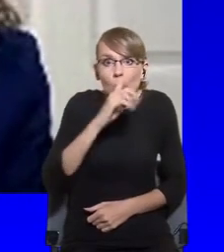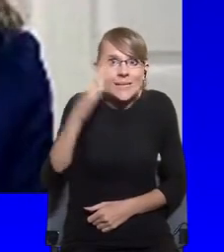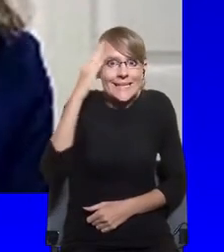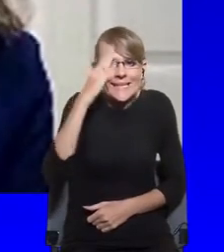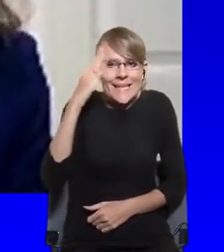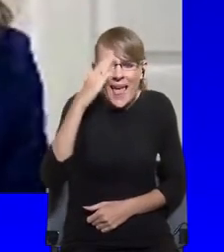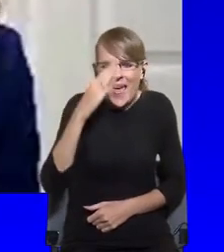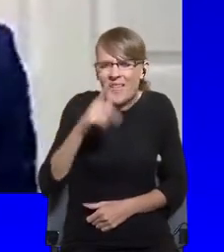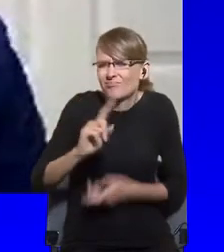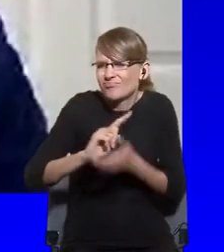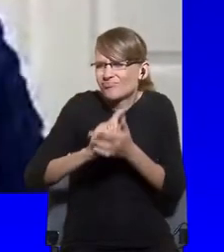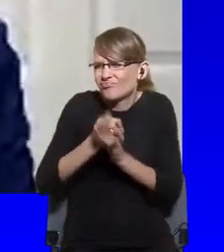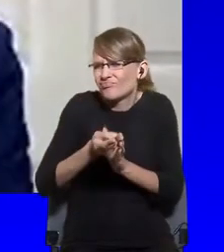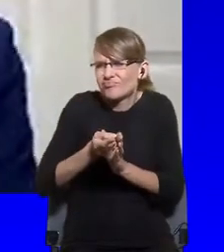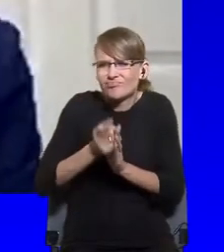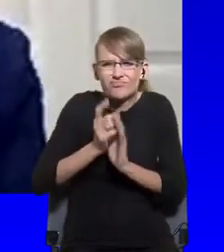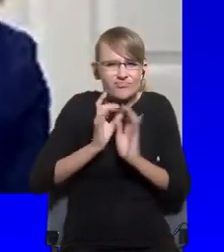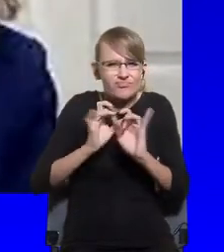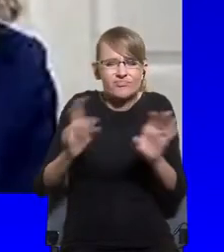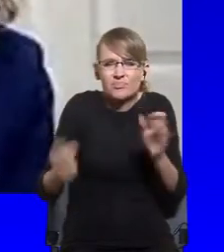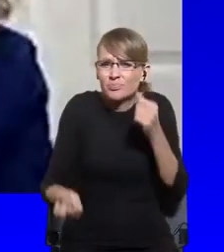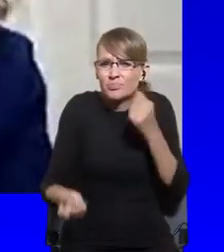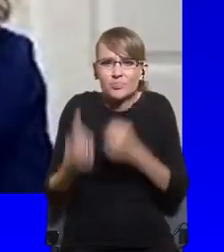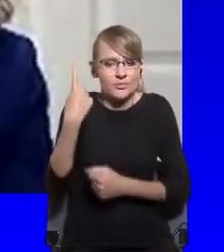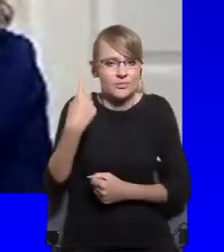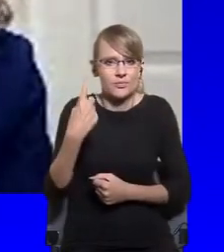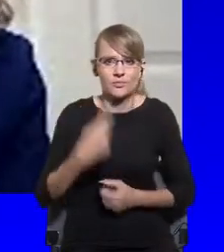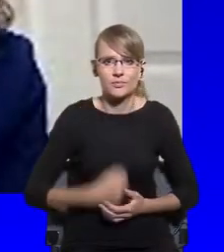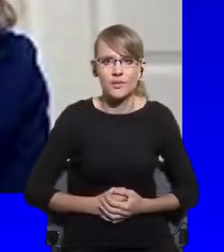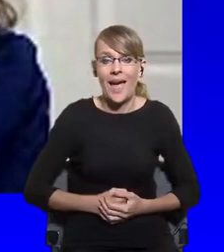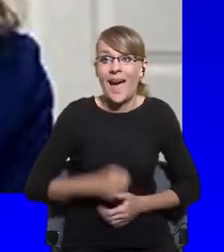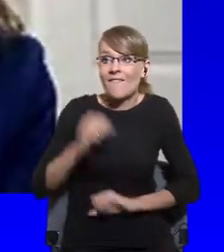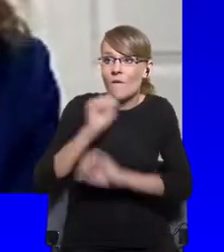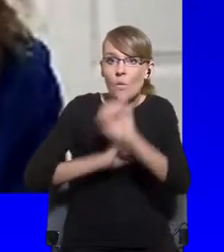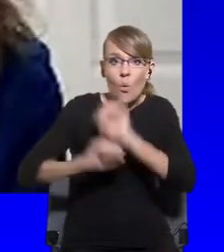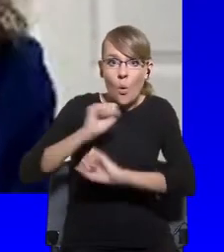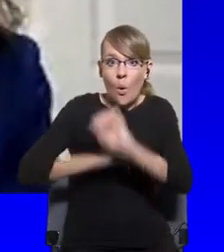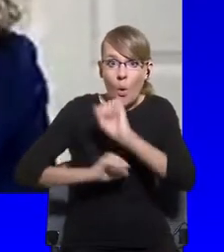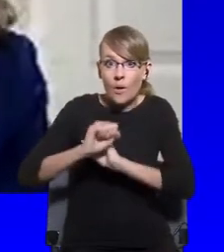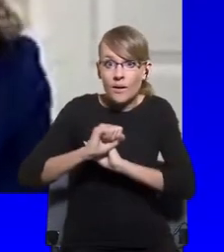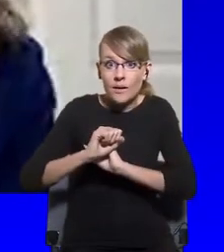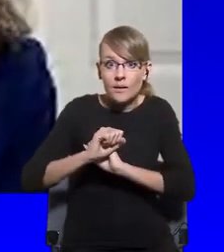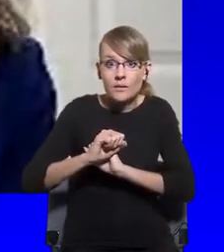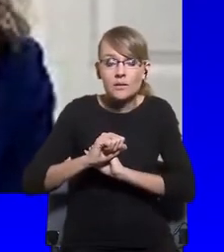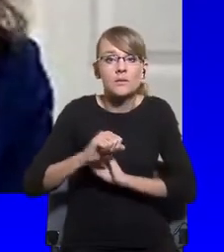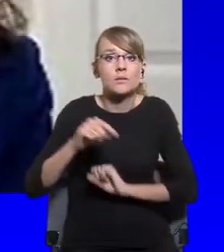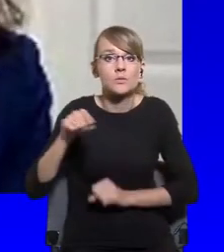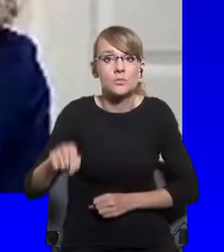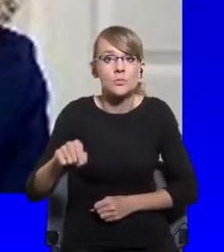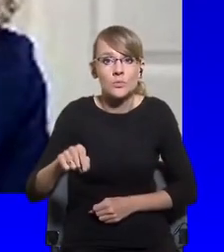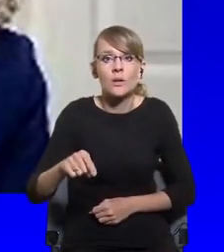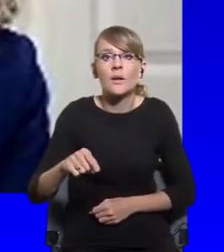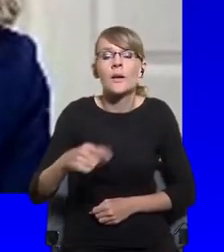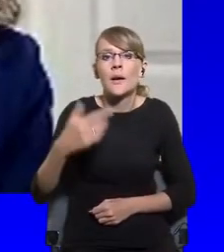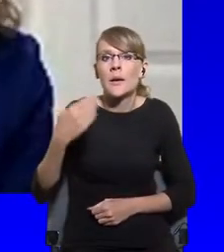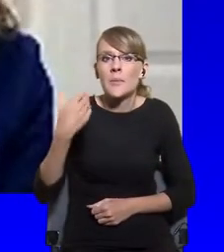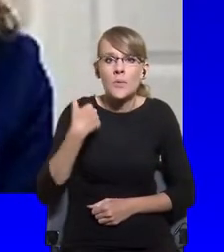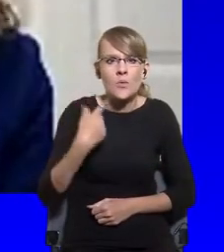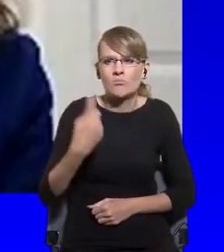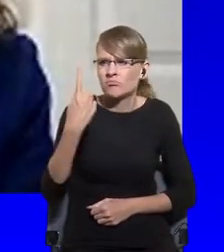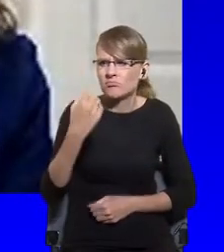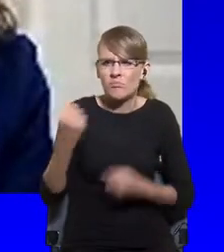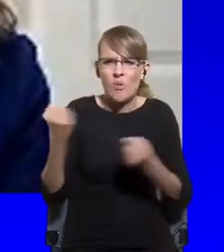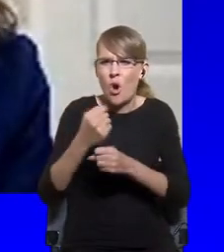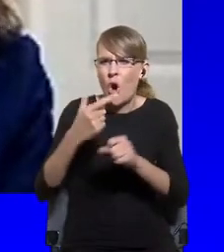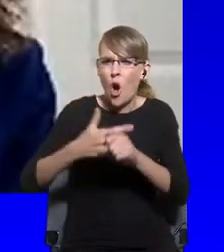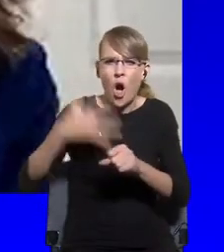unprecedented way. Italy had one of the most strict lockdown. I was